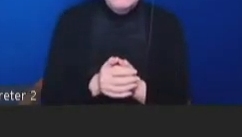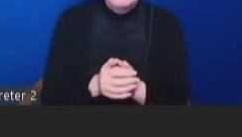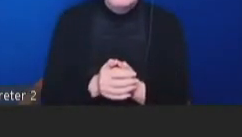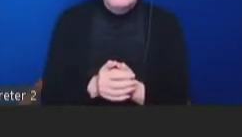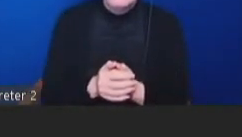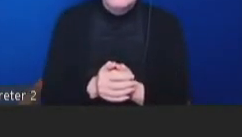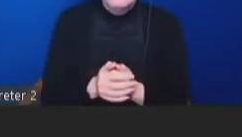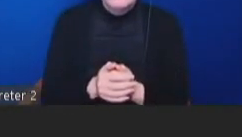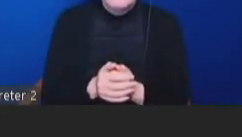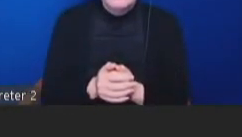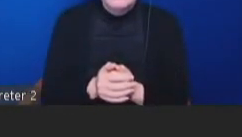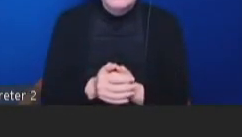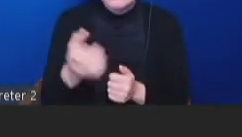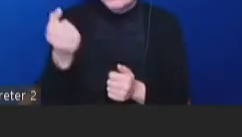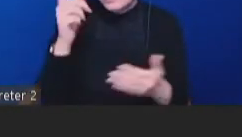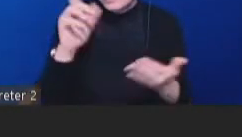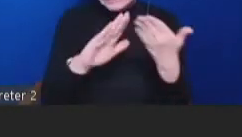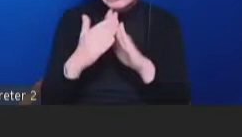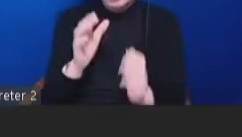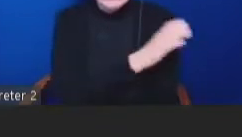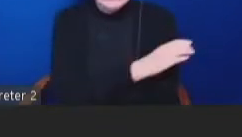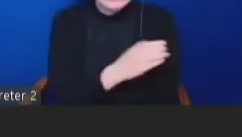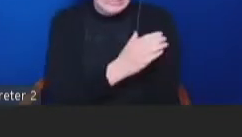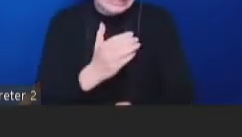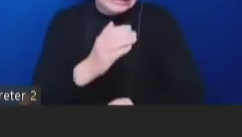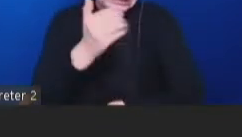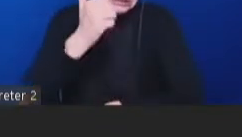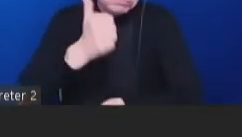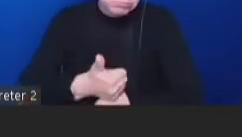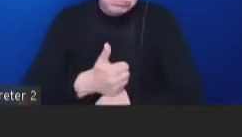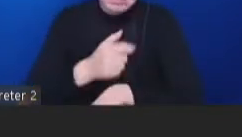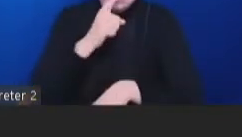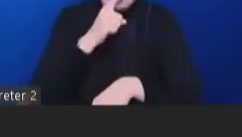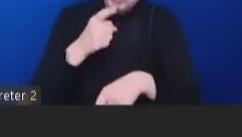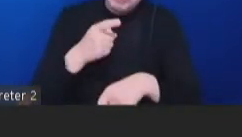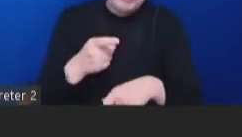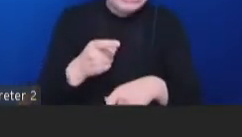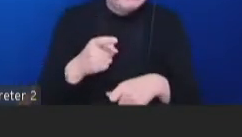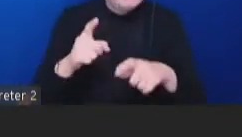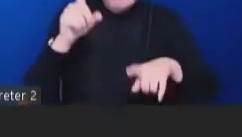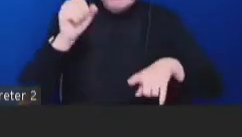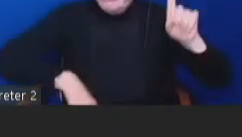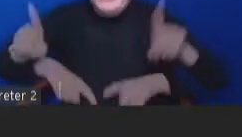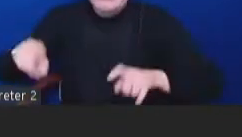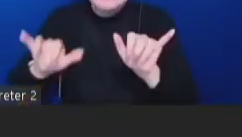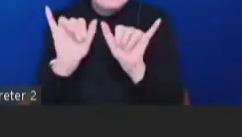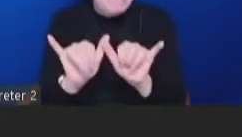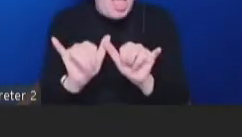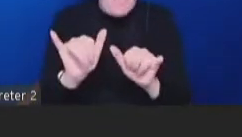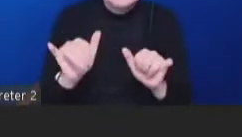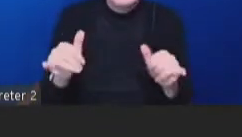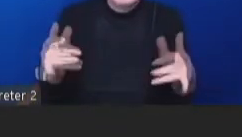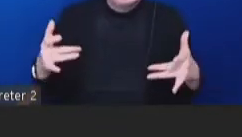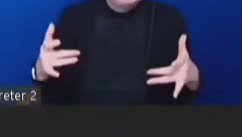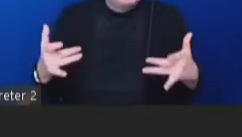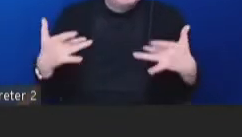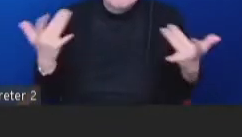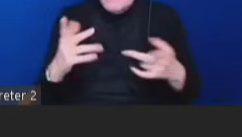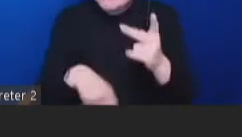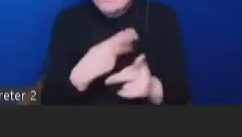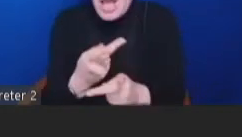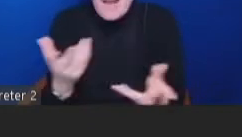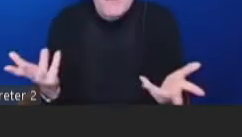So, the community clinics that are being held range broadly in size and type of activity. Larger events